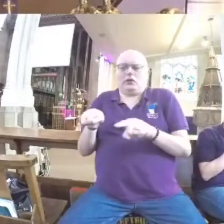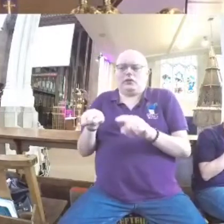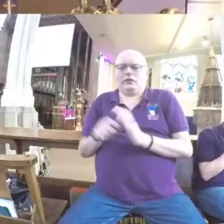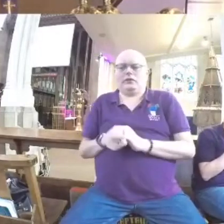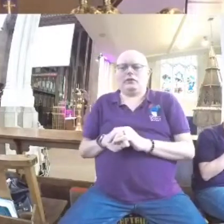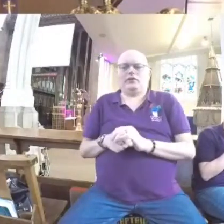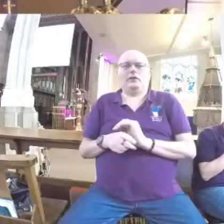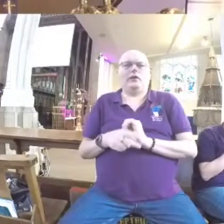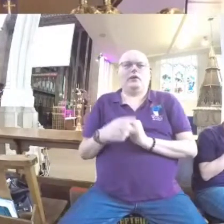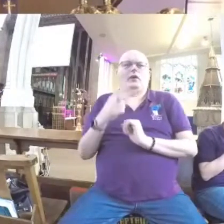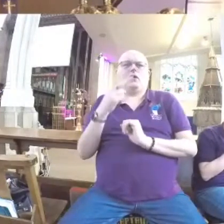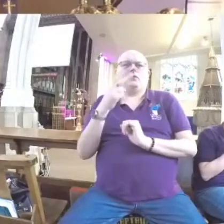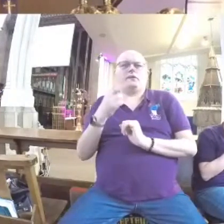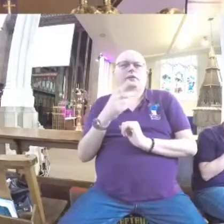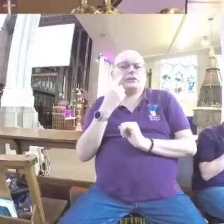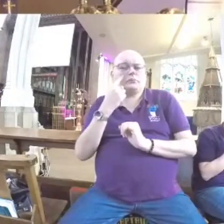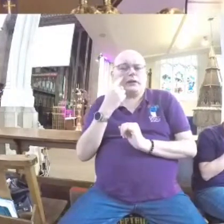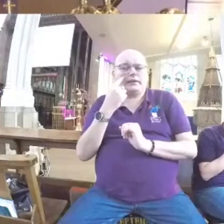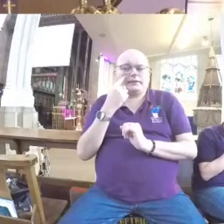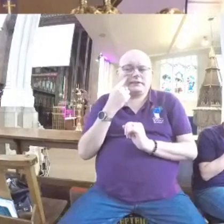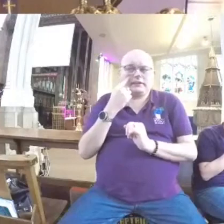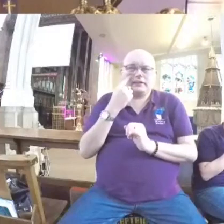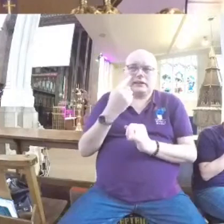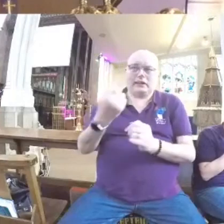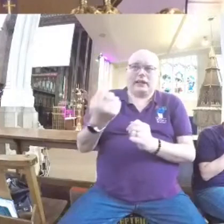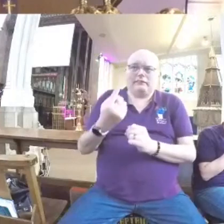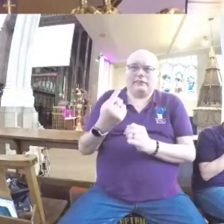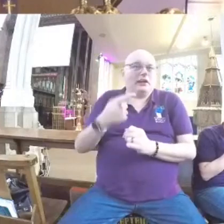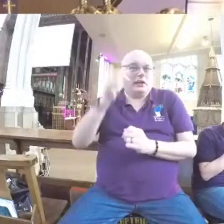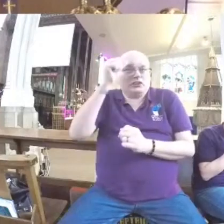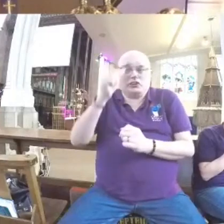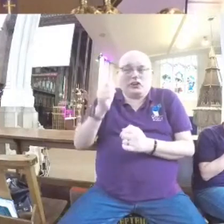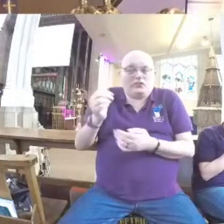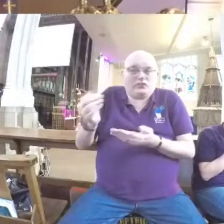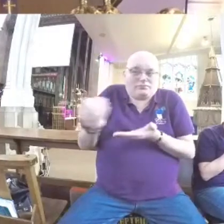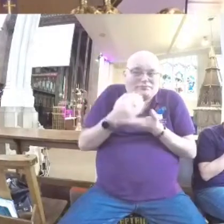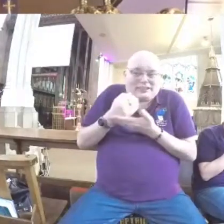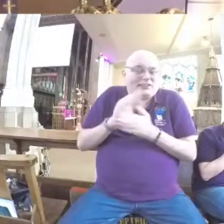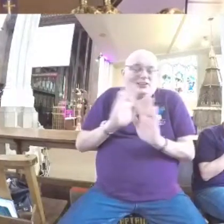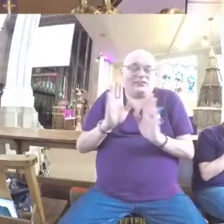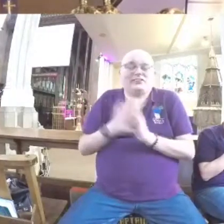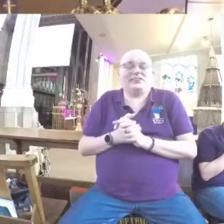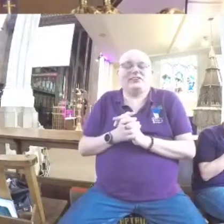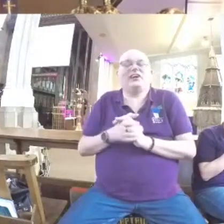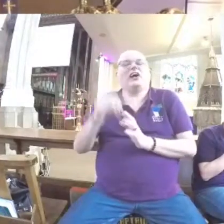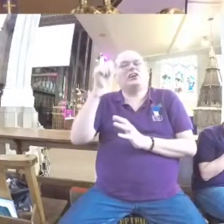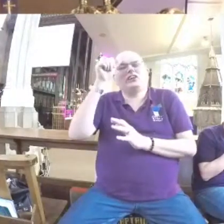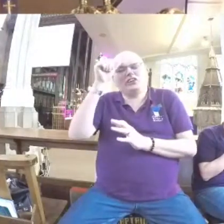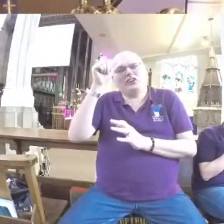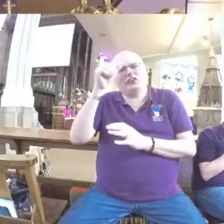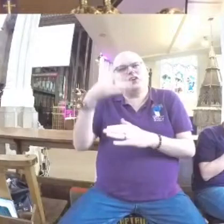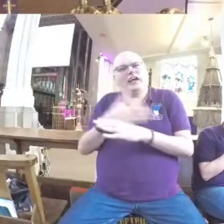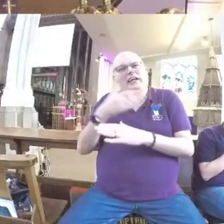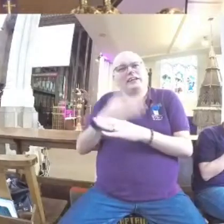Israelite spies showed up at Rahab's door, she didn't hesitate to hide them and protect them from the king of Jericho. She knew her